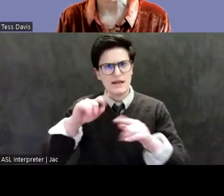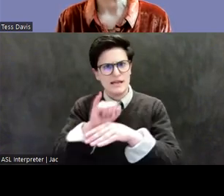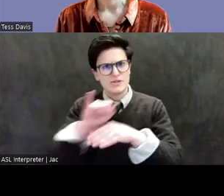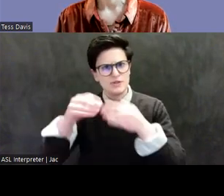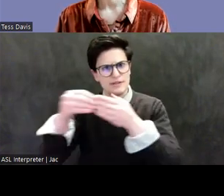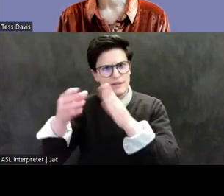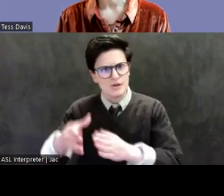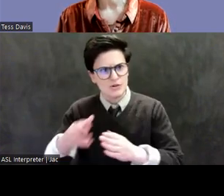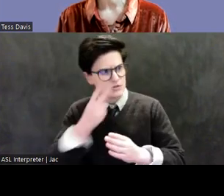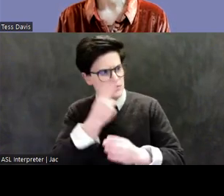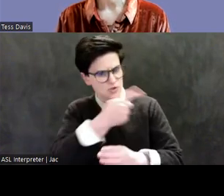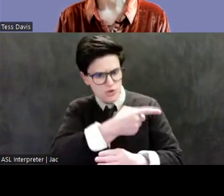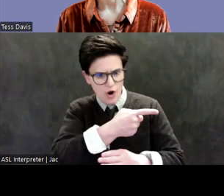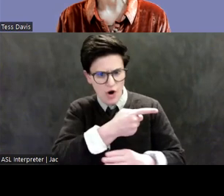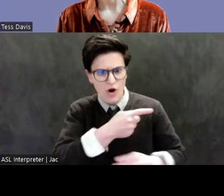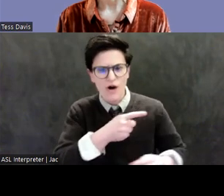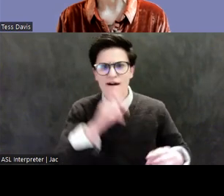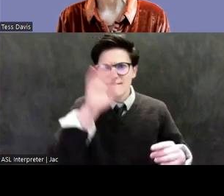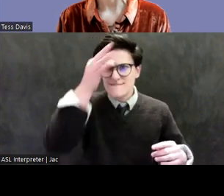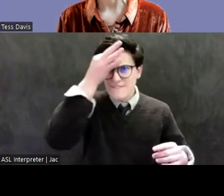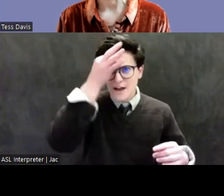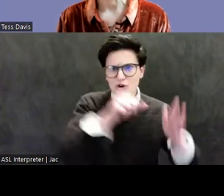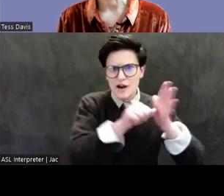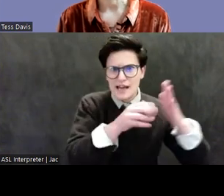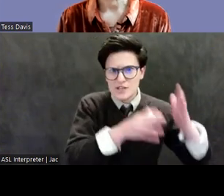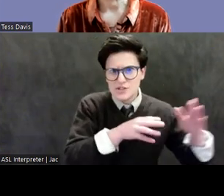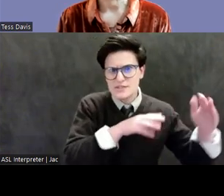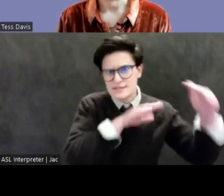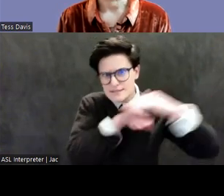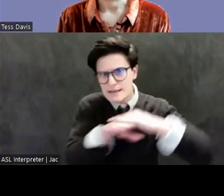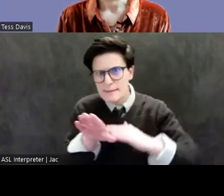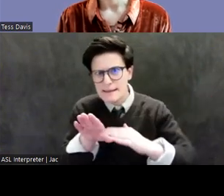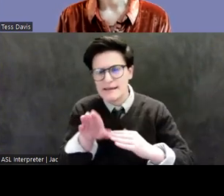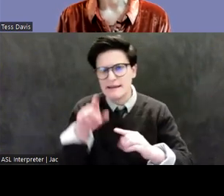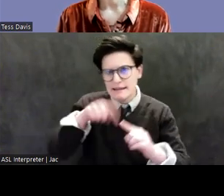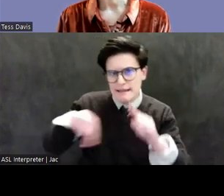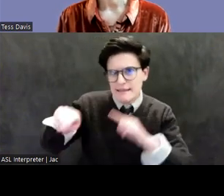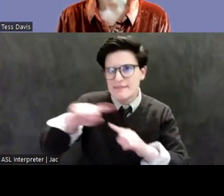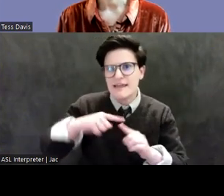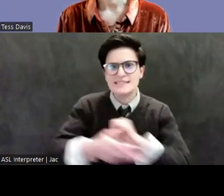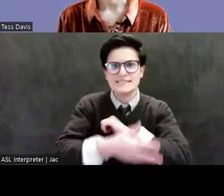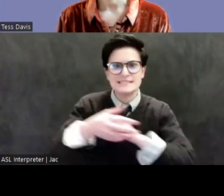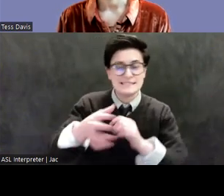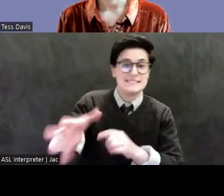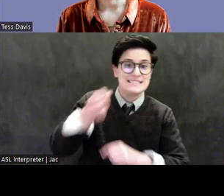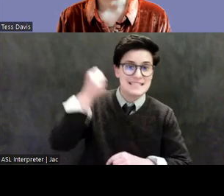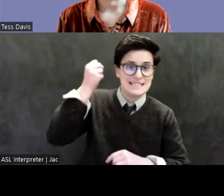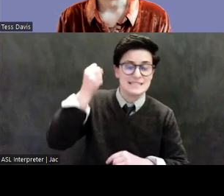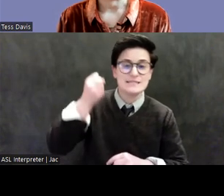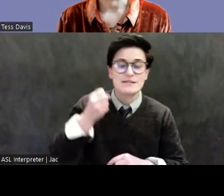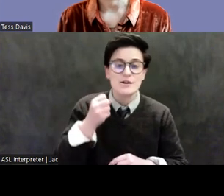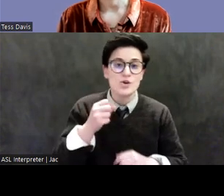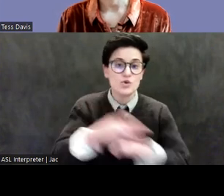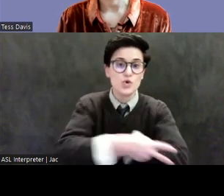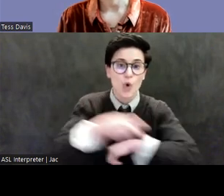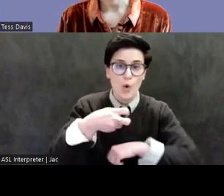Asia Week, and from then on conducted near daily seizures of looted art. The raids were part of a crackdown on the illicit